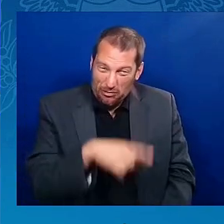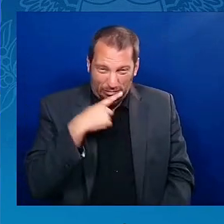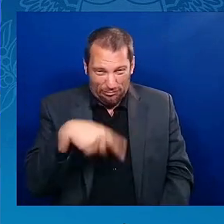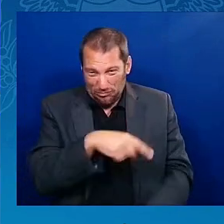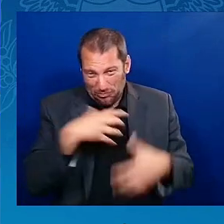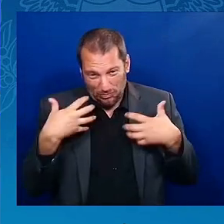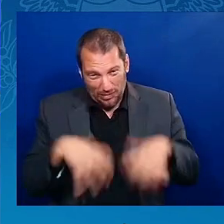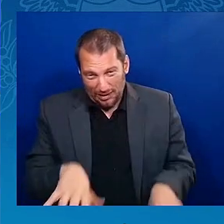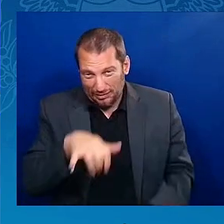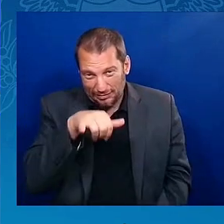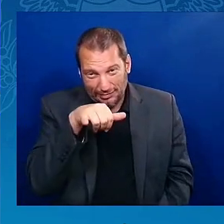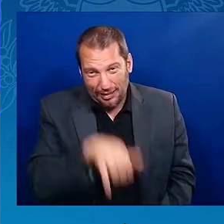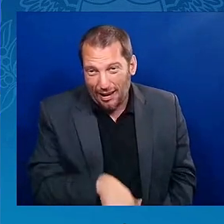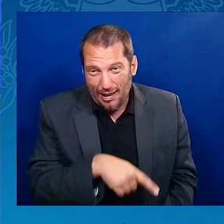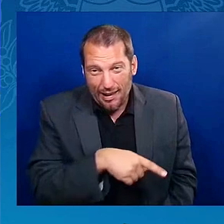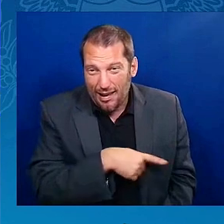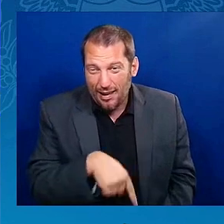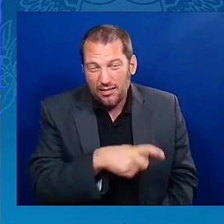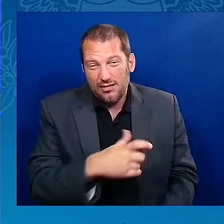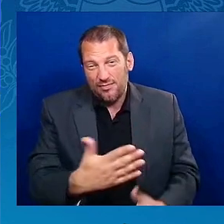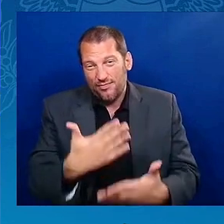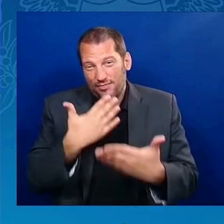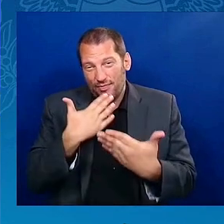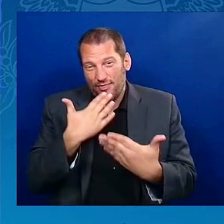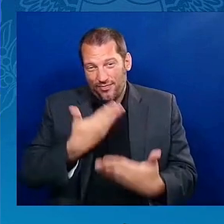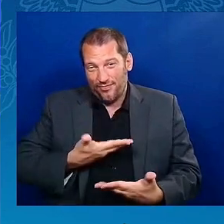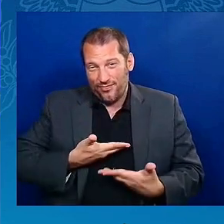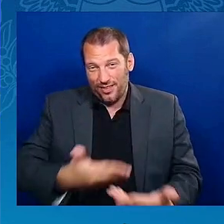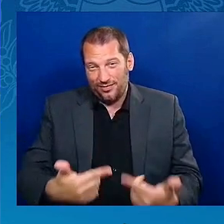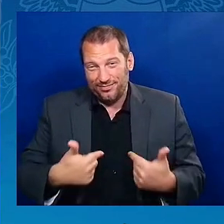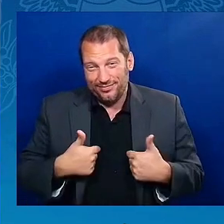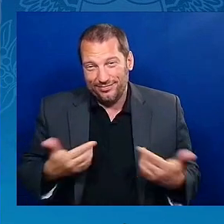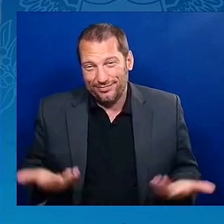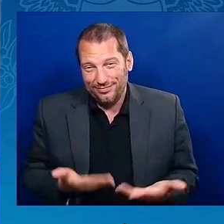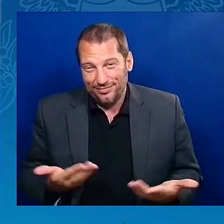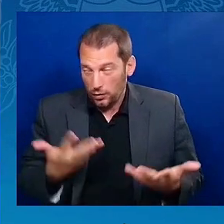want me to sit down, bro? Have a seat, please. Thank you, Mr. Harvey. Very much.